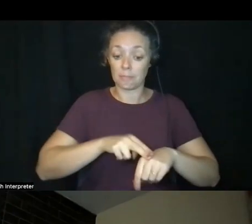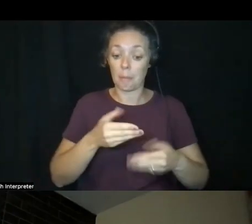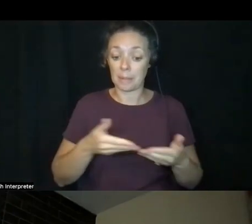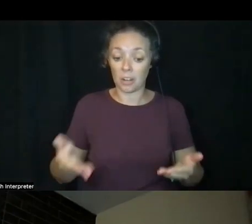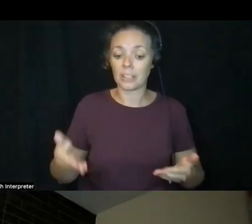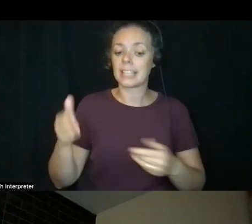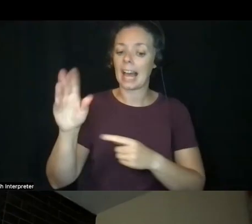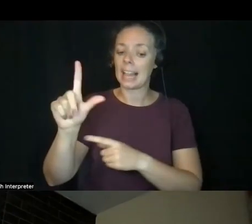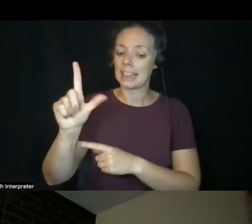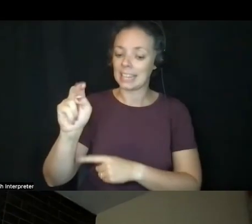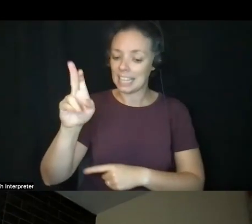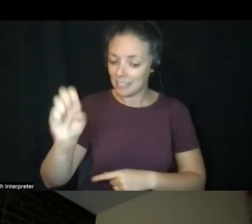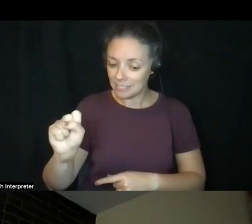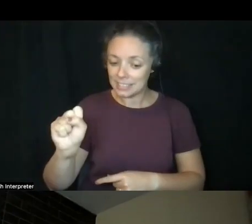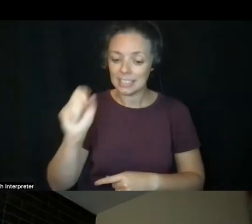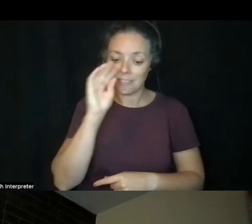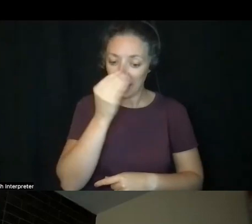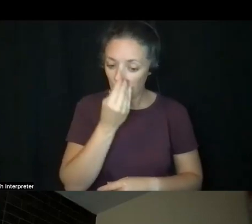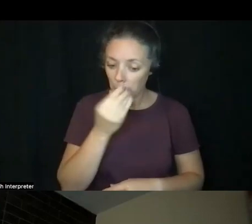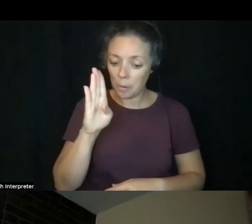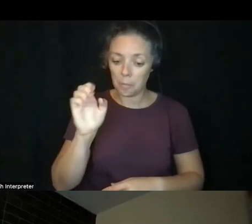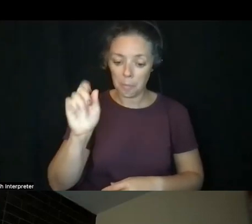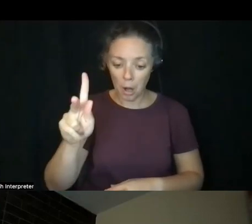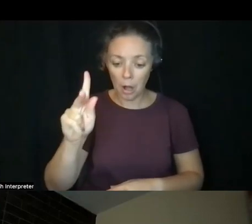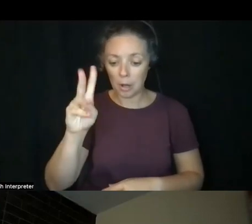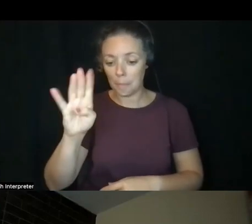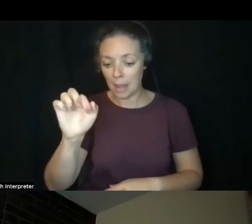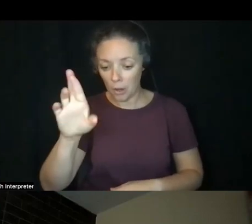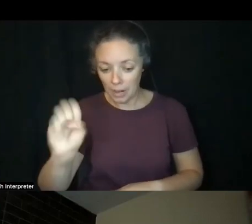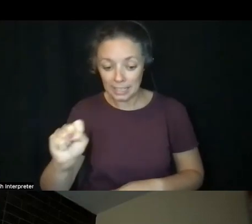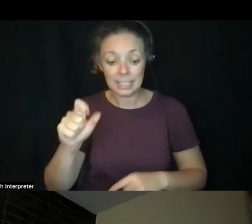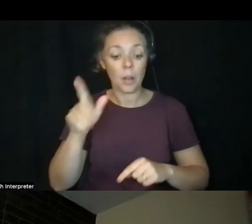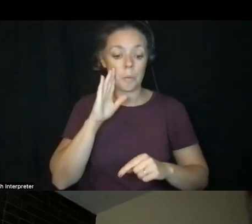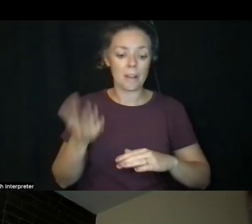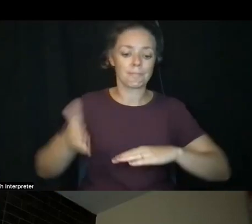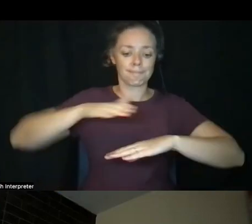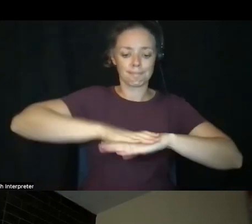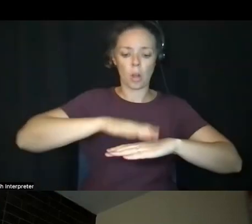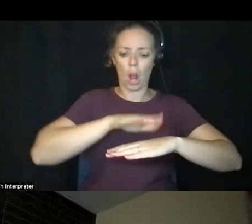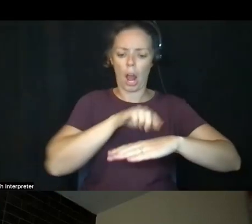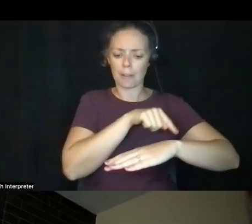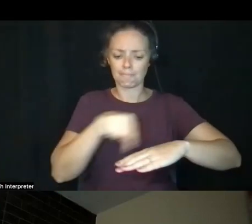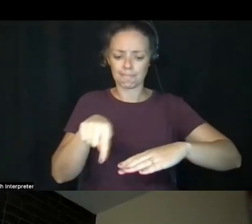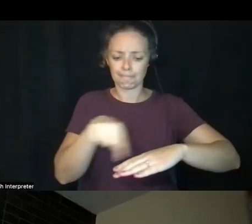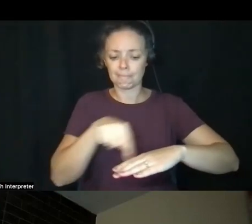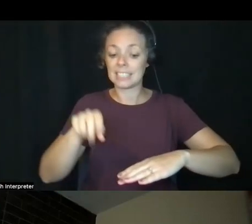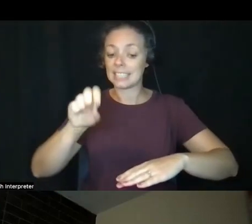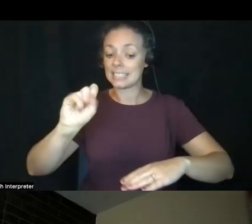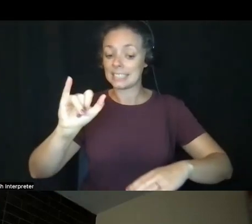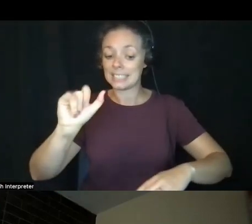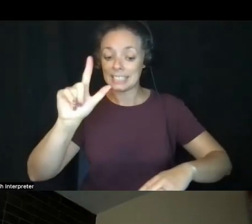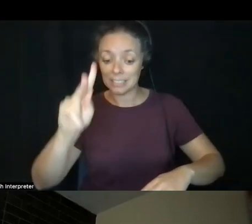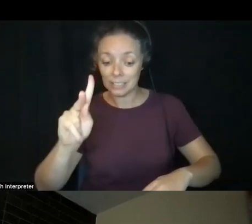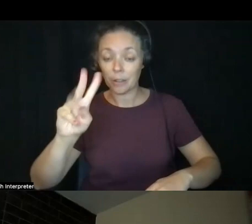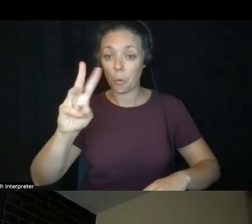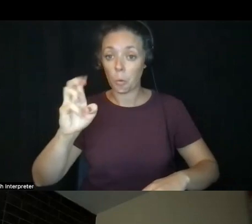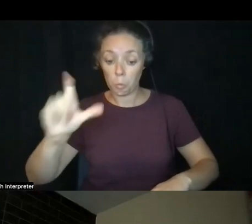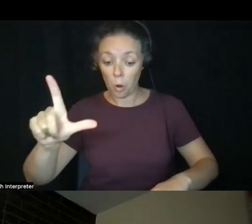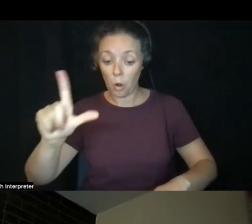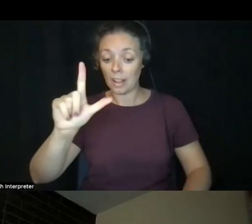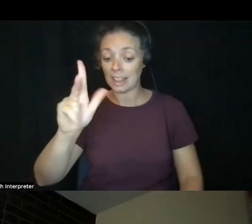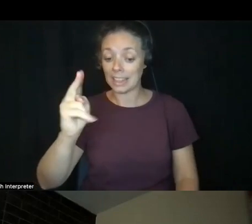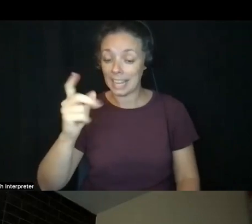onto the surface of a fiber, silk, wool, linen, cotton, or paper, and then bundled and compressed.